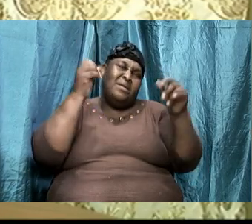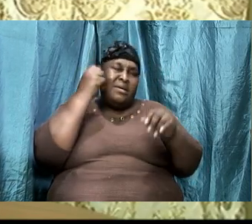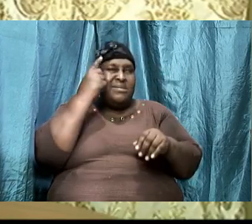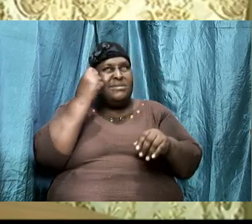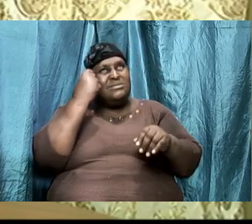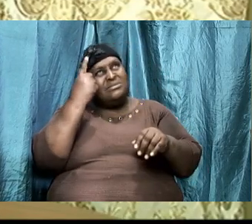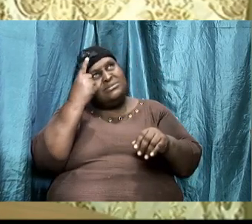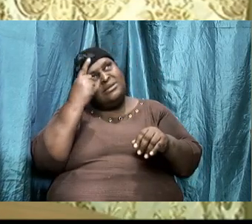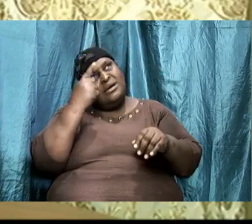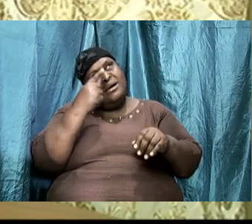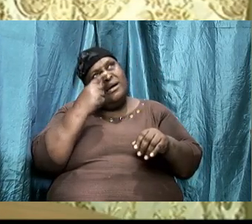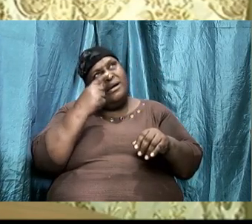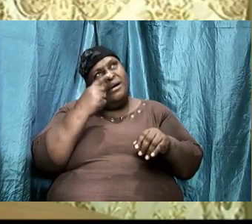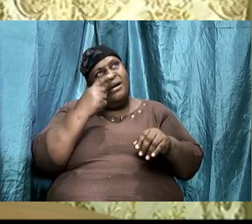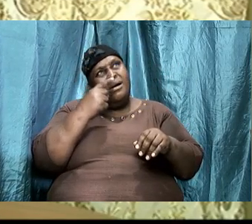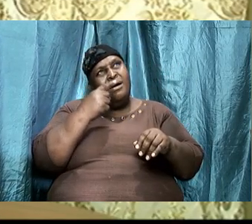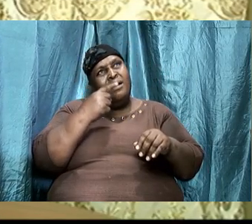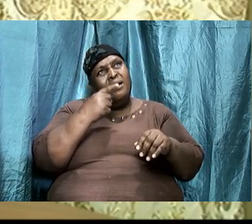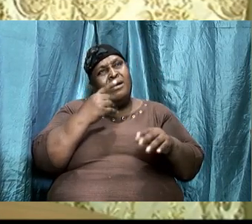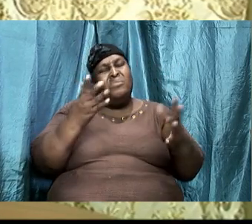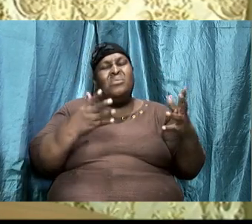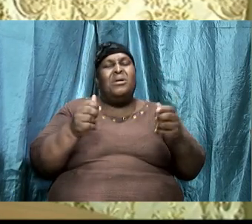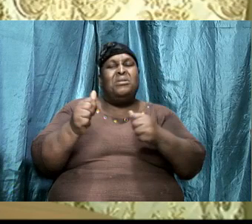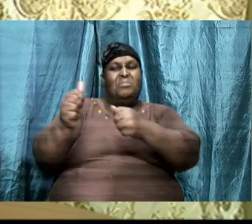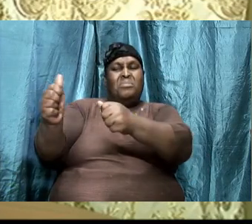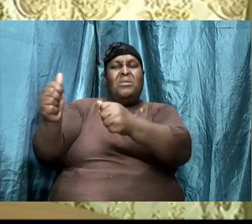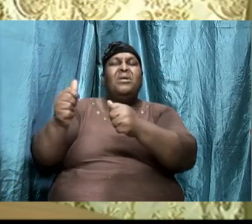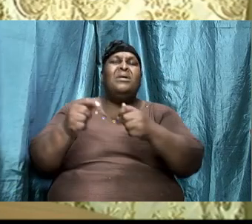the Lord and in the power of his might. Right?